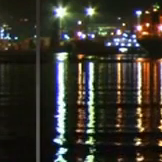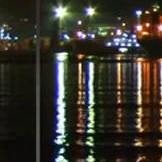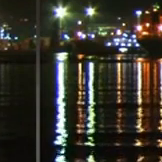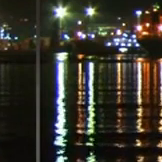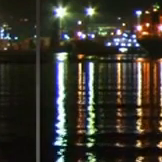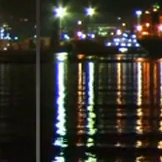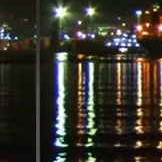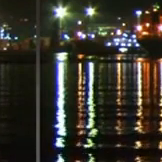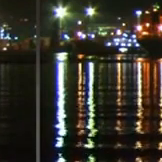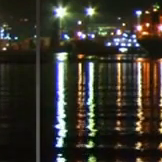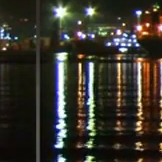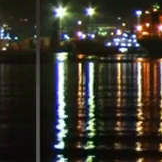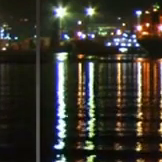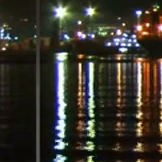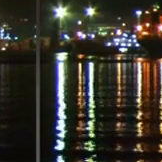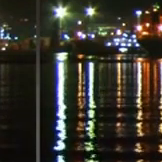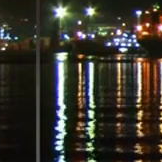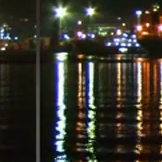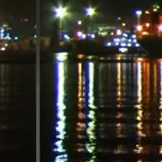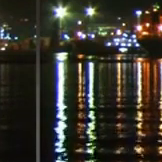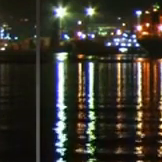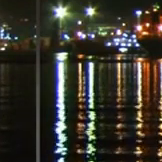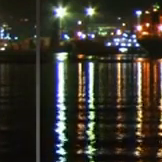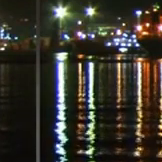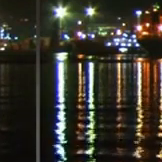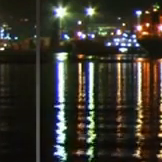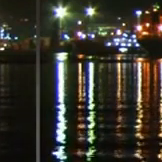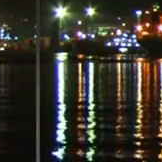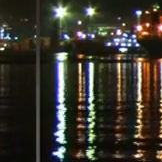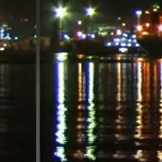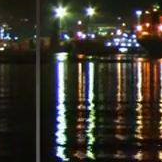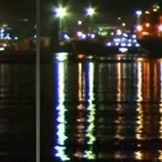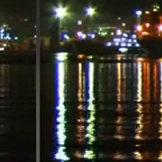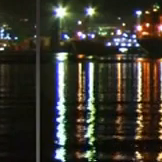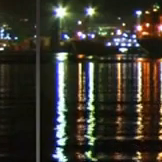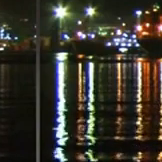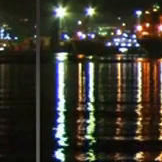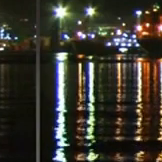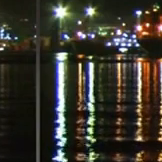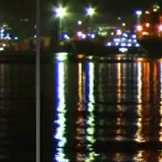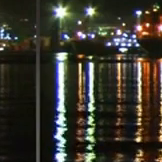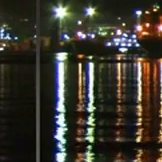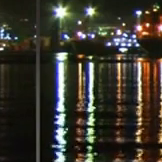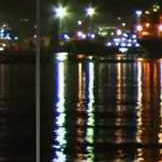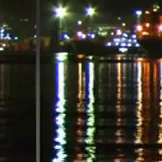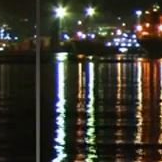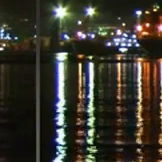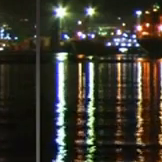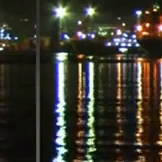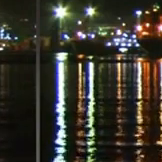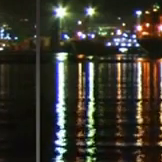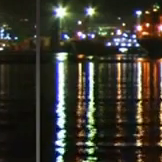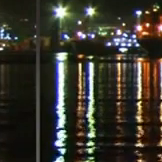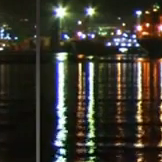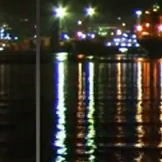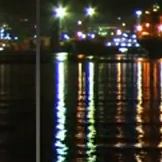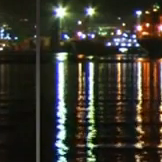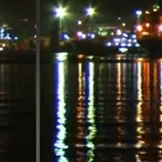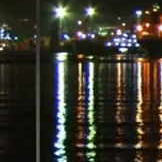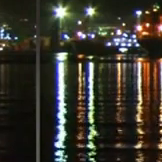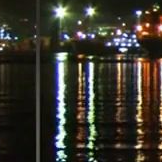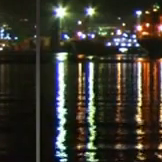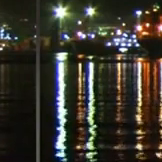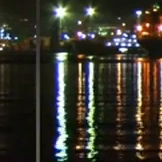market. With liquidity expected to hit the $1 billion mark in a few months, ANZ Fiji country head Saad Minam says